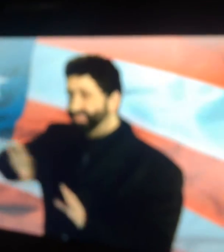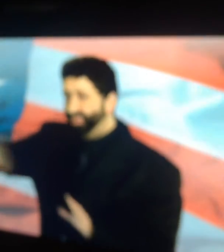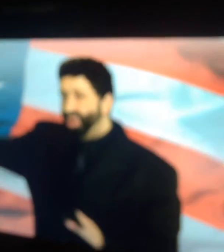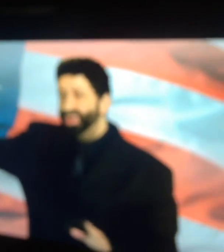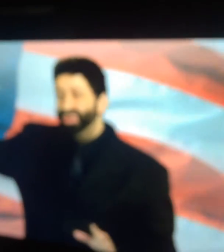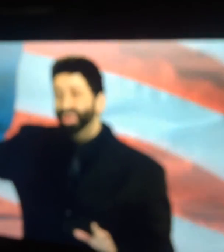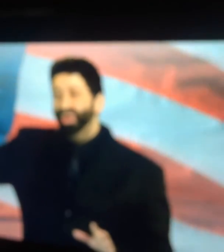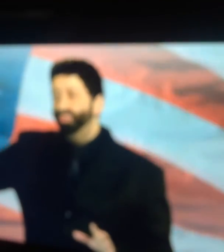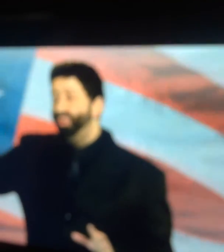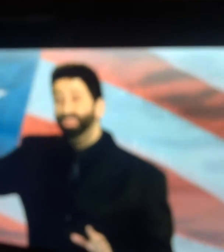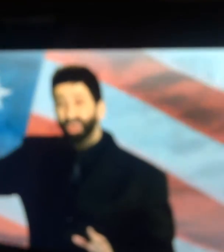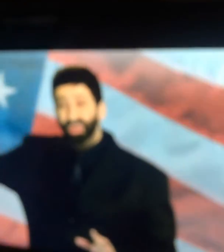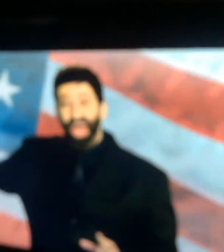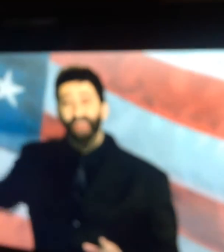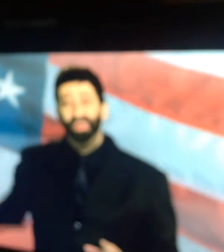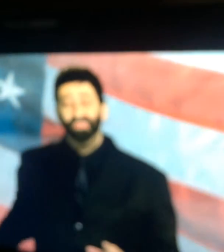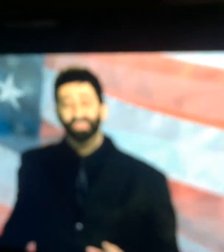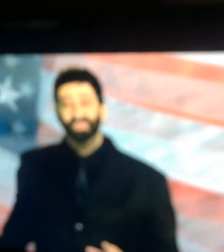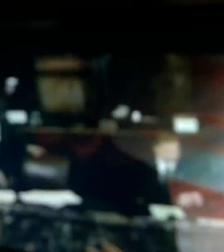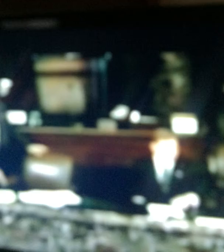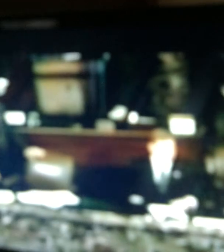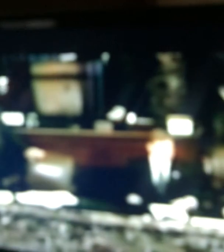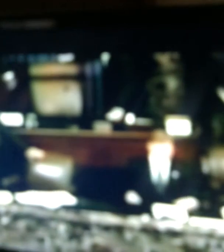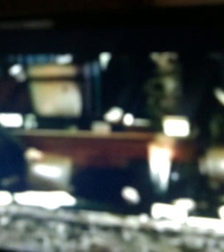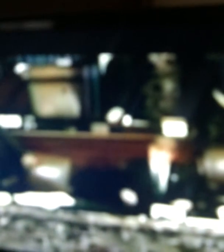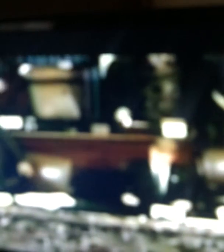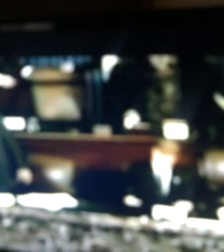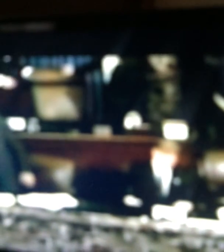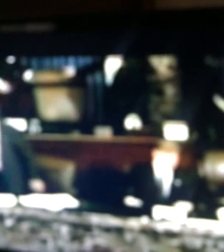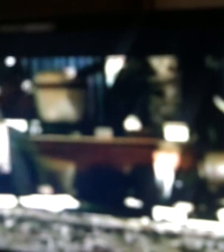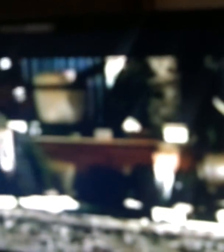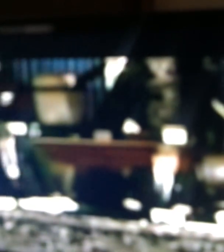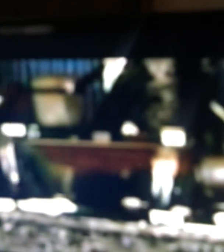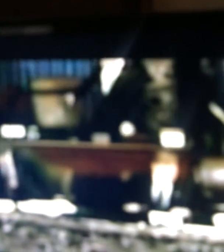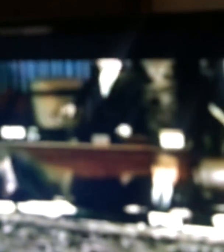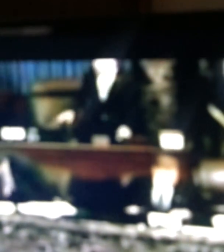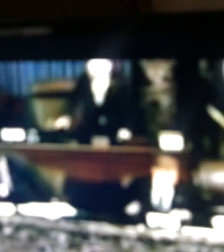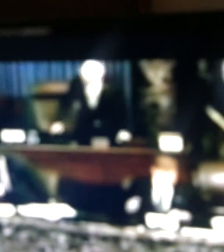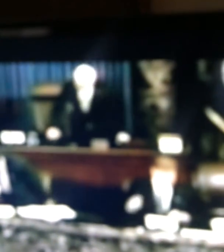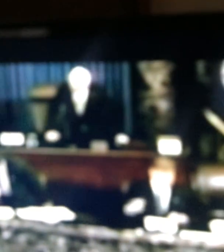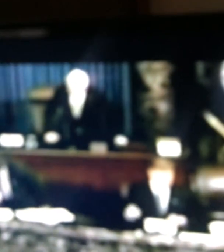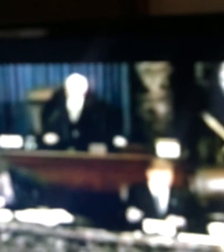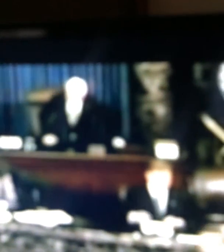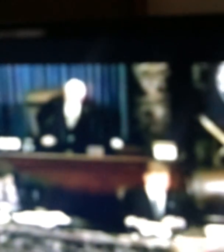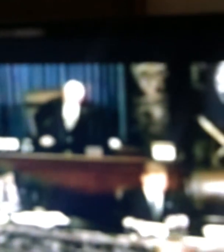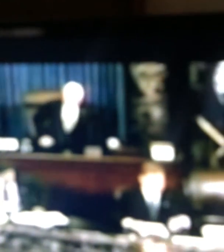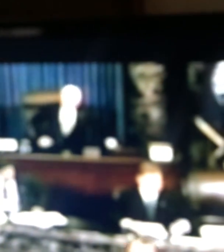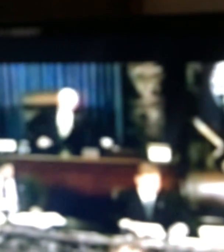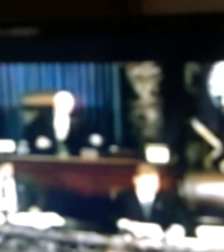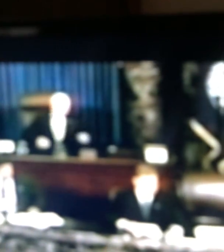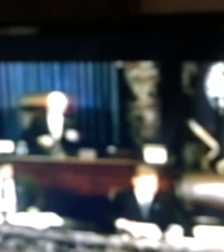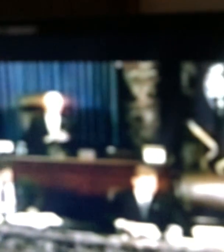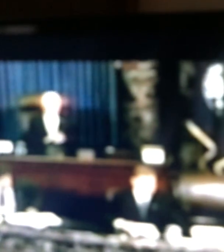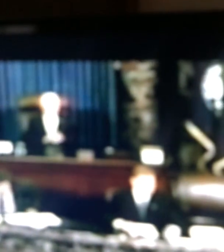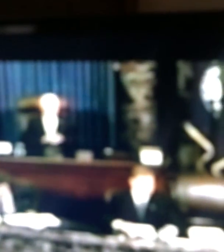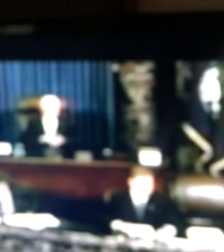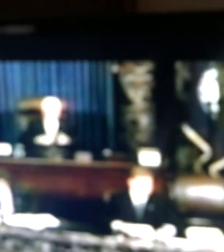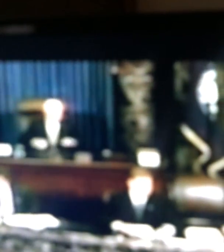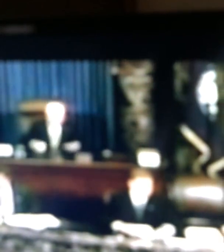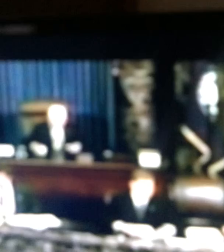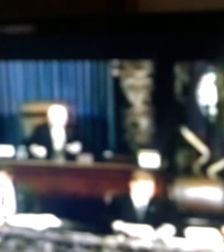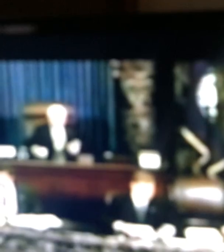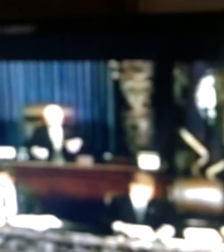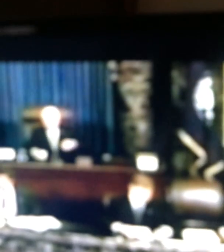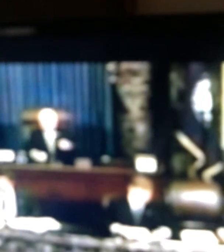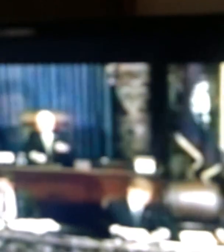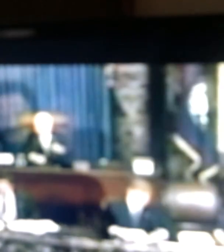set forth what was going to happen. It would have to become a matter of national record, and it would have